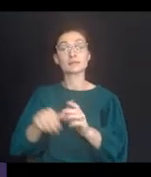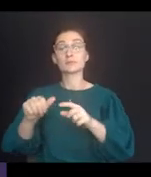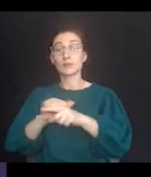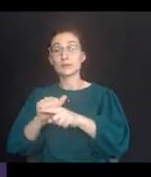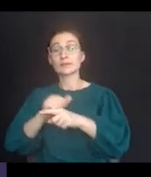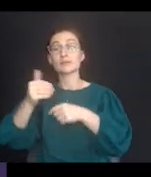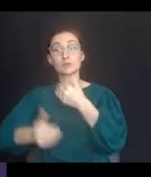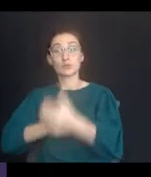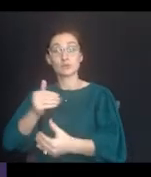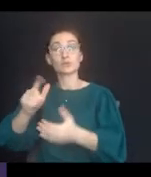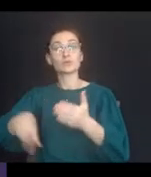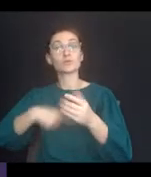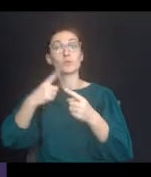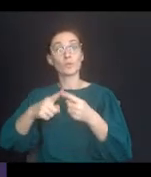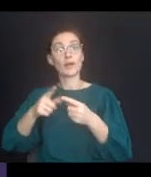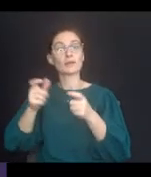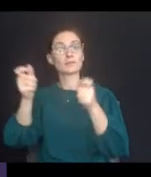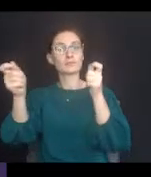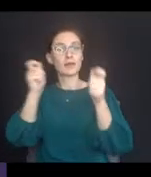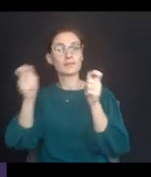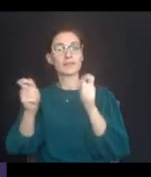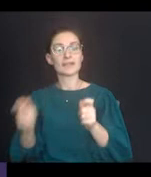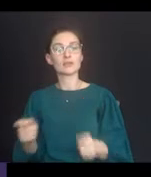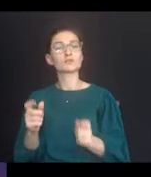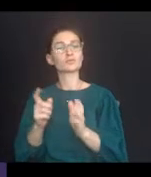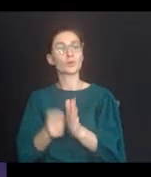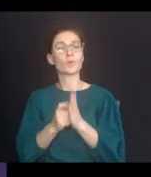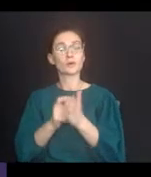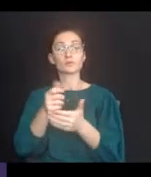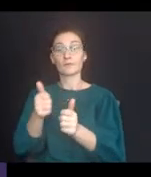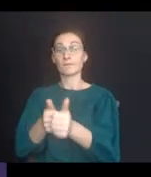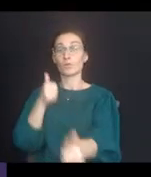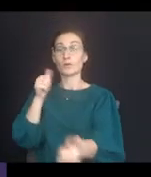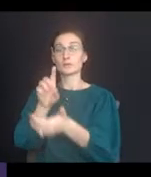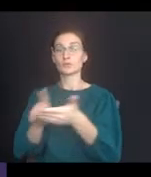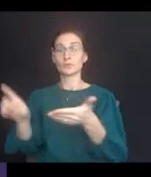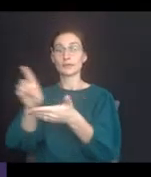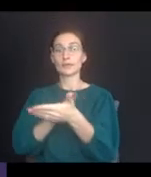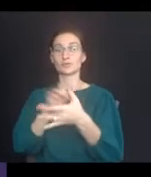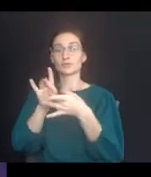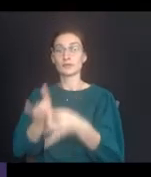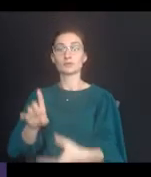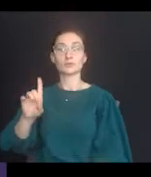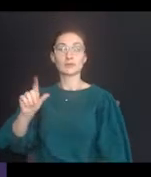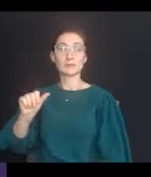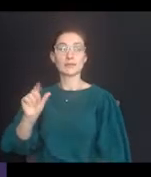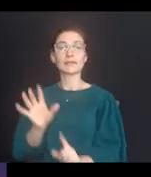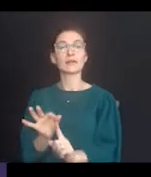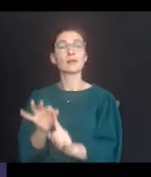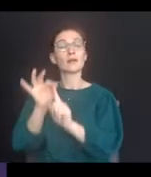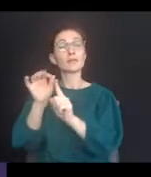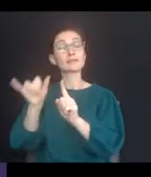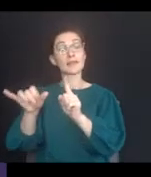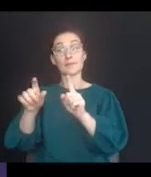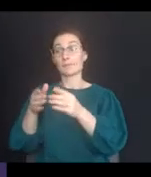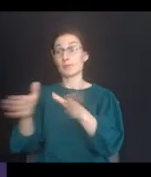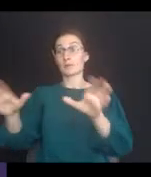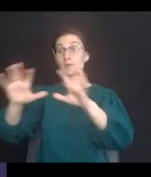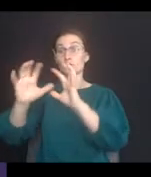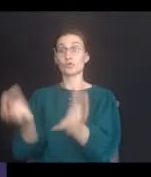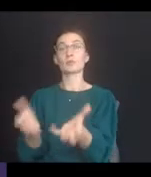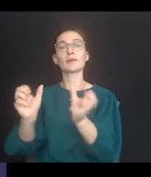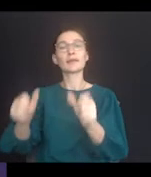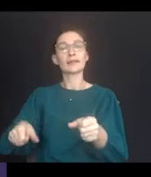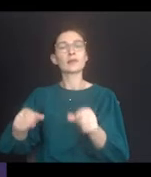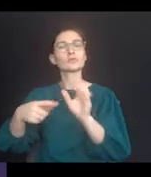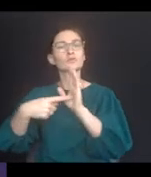procedures when the modifications are necessary to avoid discrimination on the basis of disability, unless the public entity can